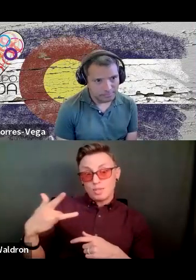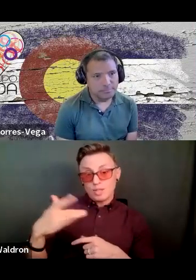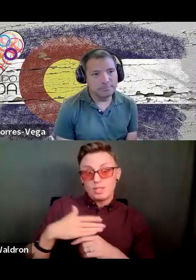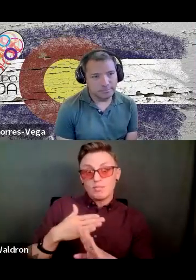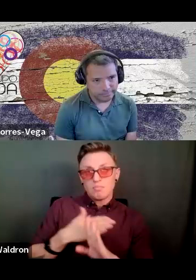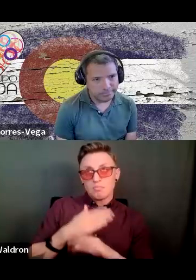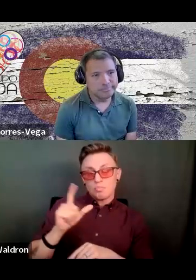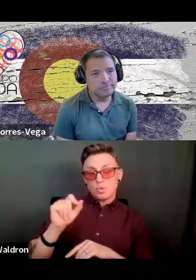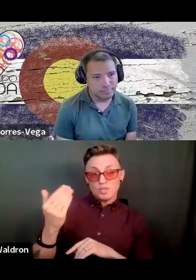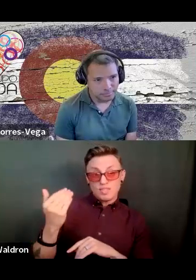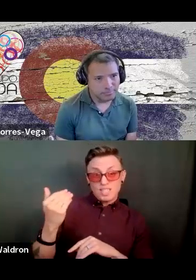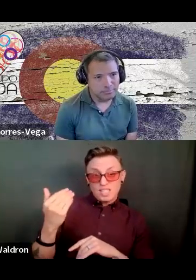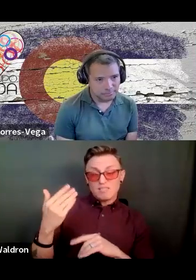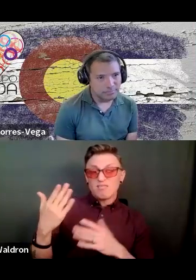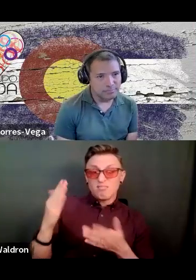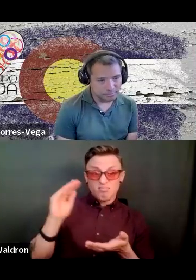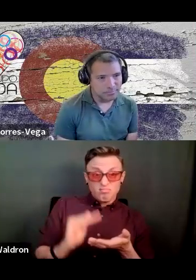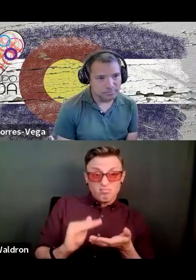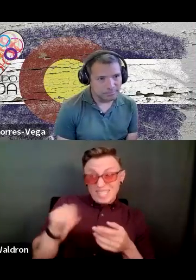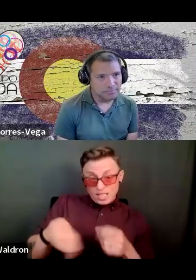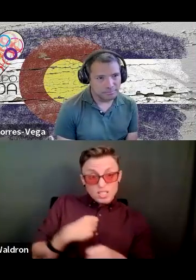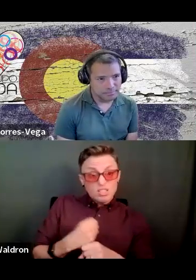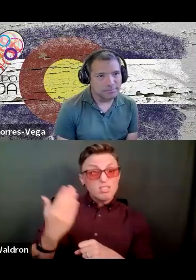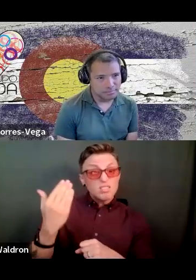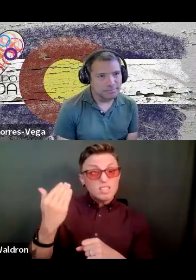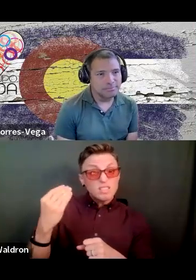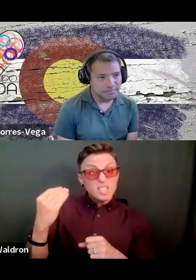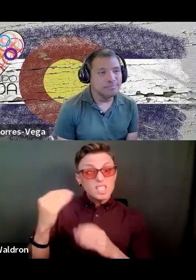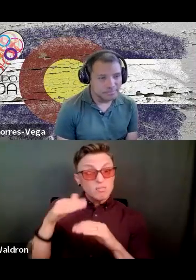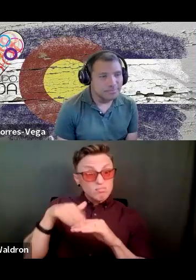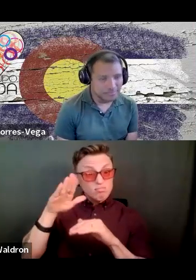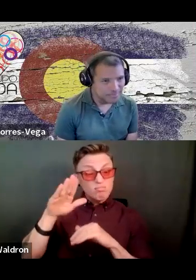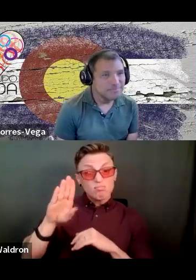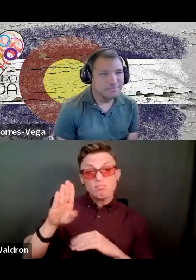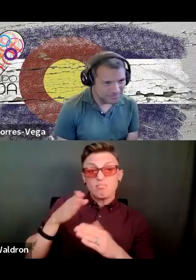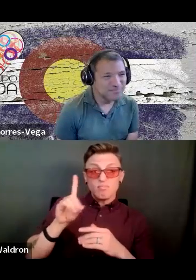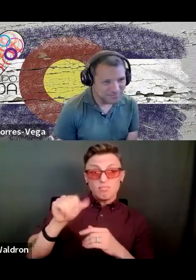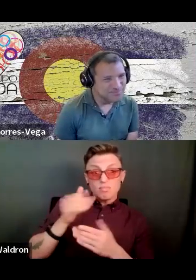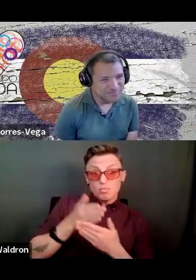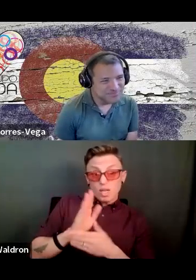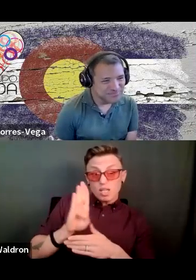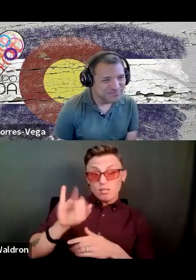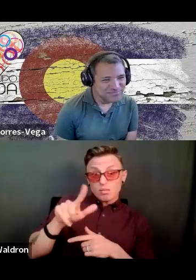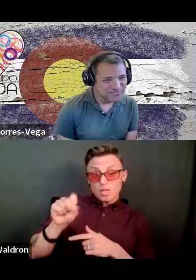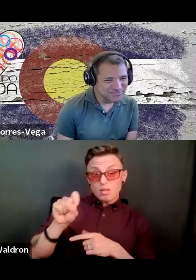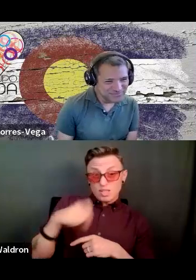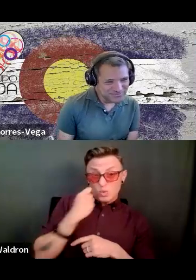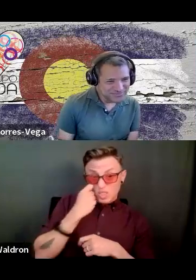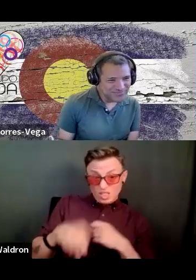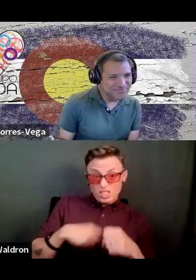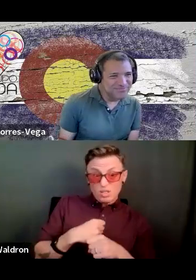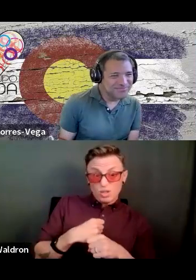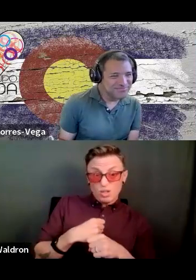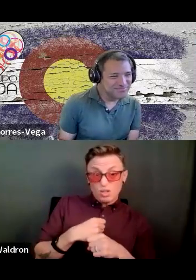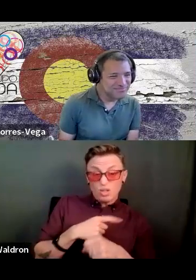elected, just this last year, we had 15 plus disability rights bills for just this last year, this legislative session. So that's